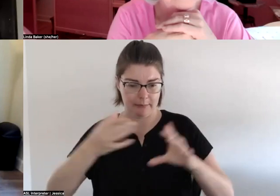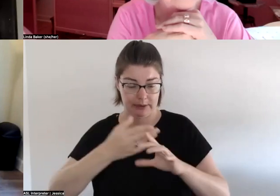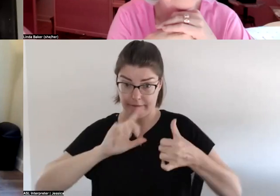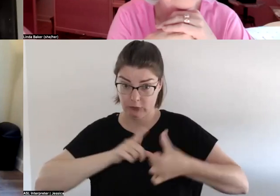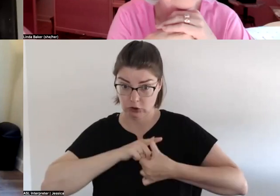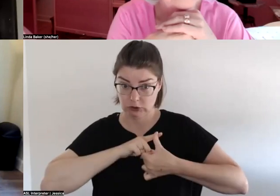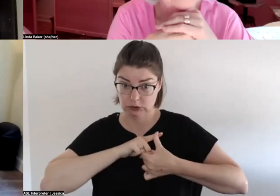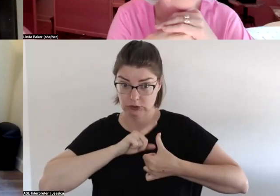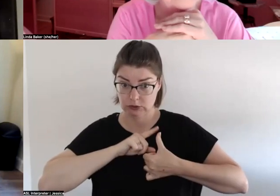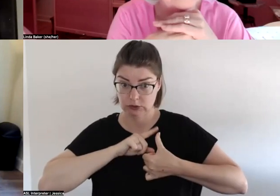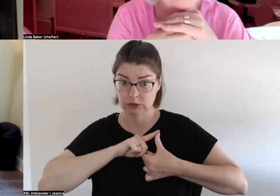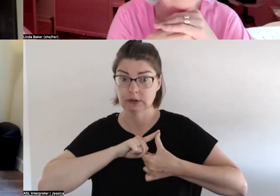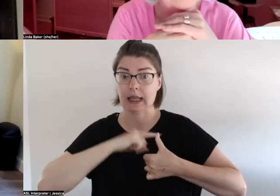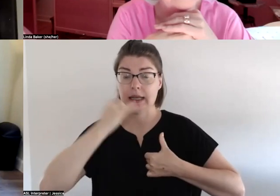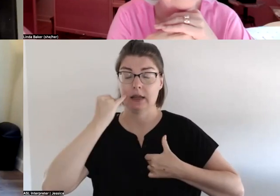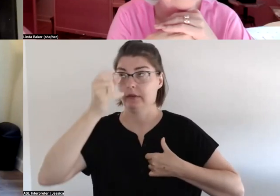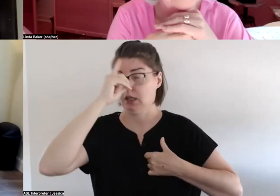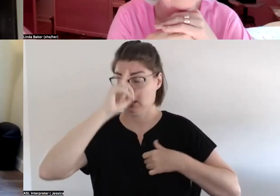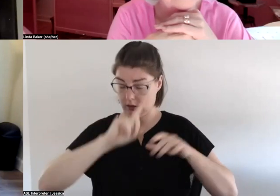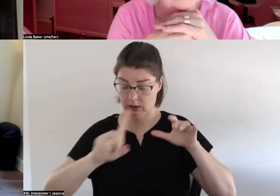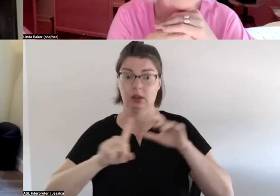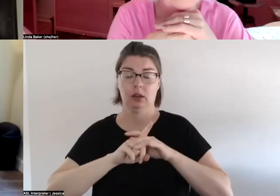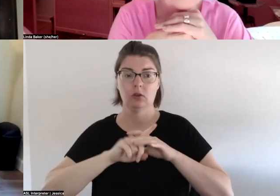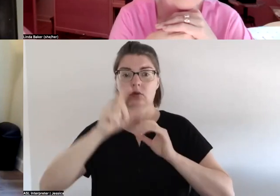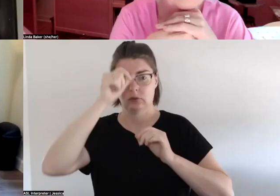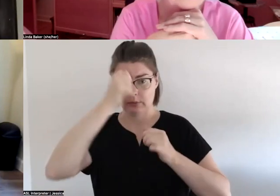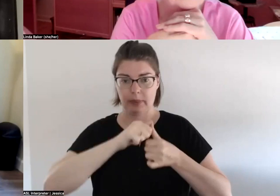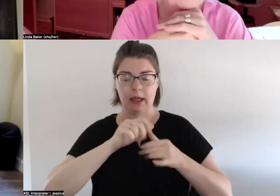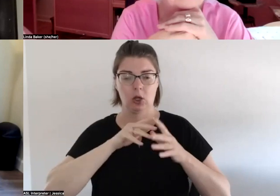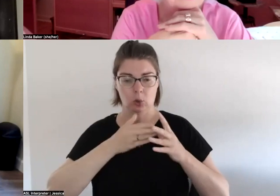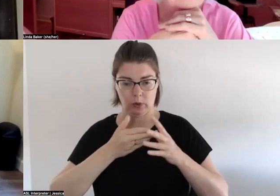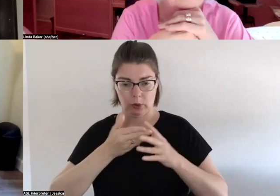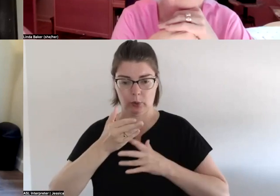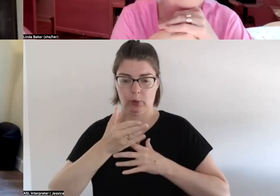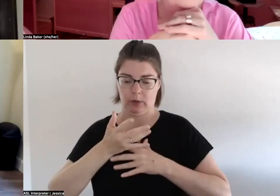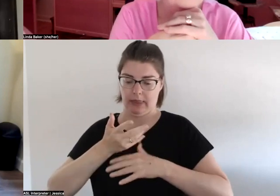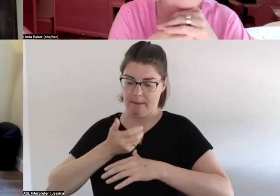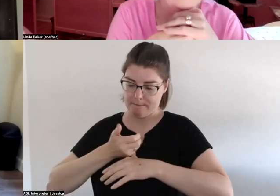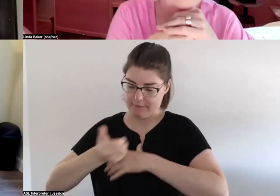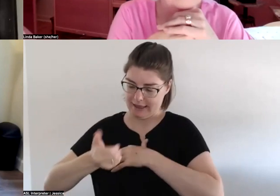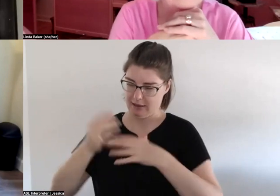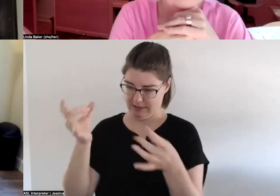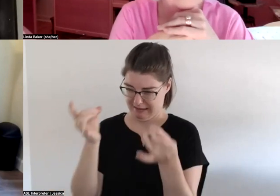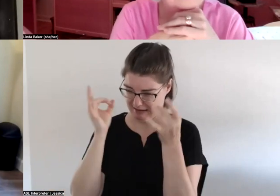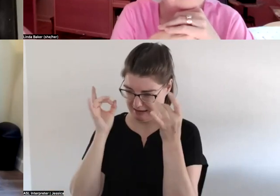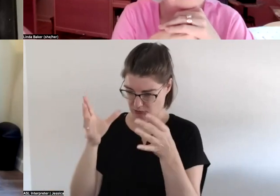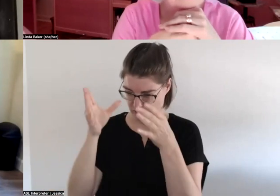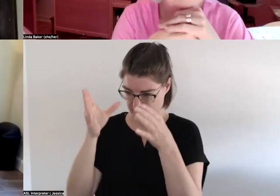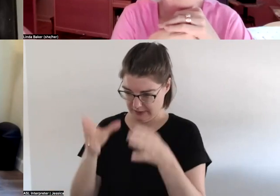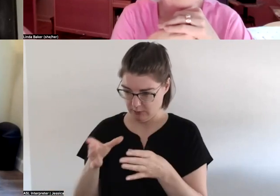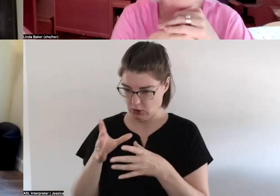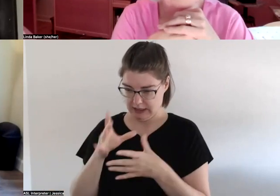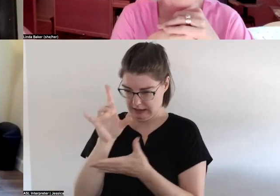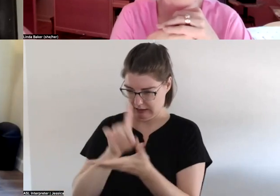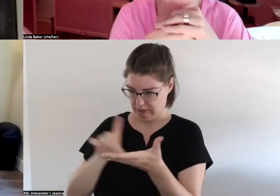when you can recall um moving through the blame and the hatred um and the